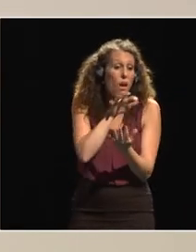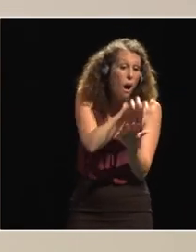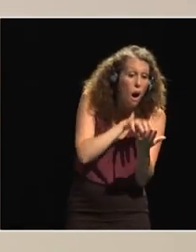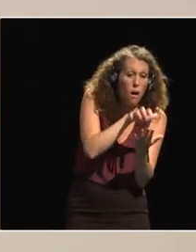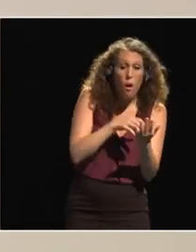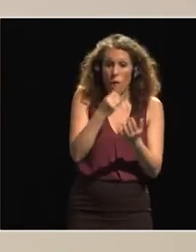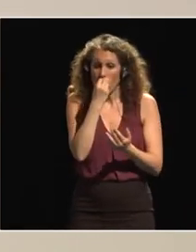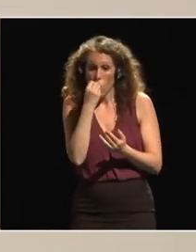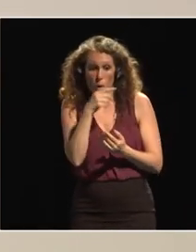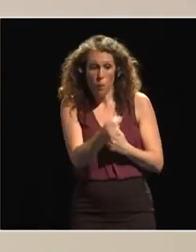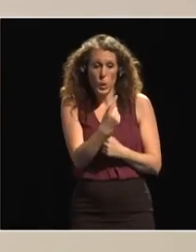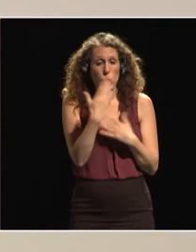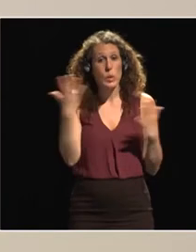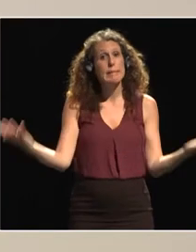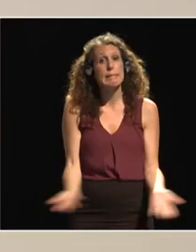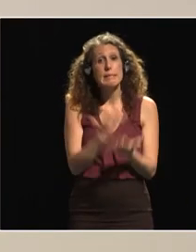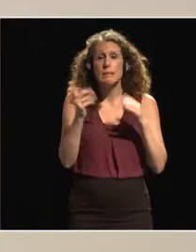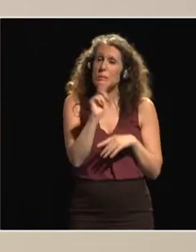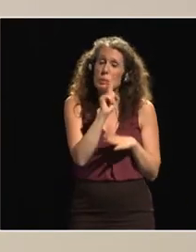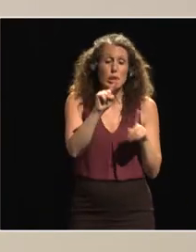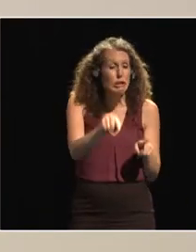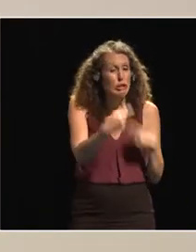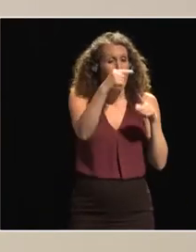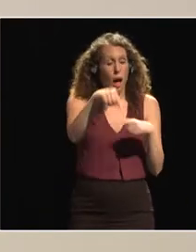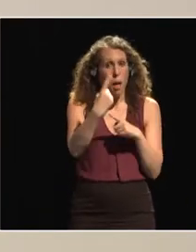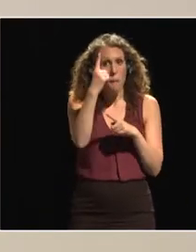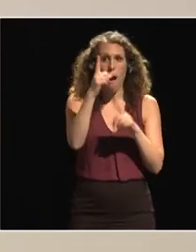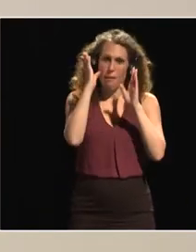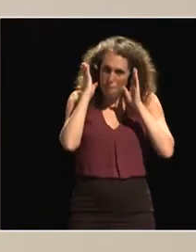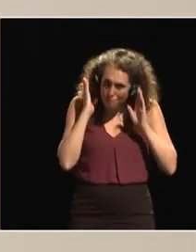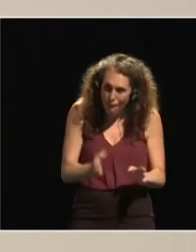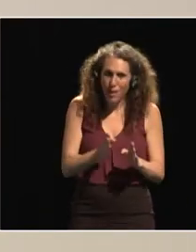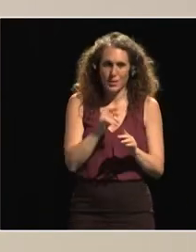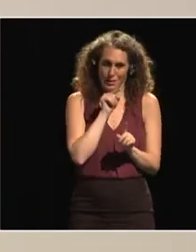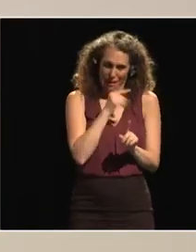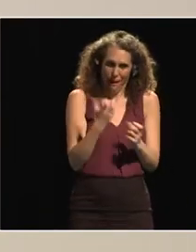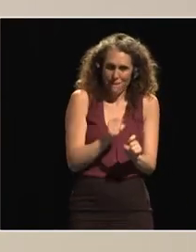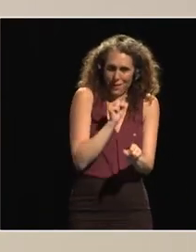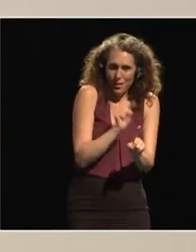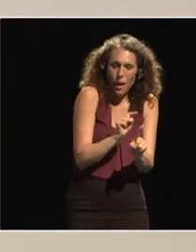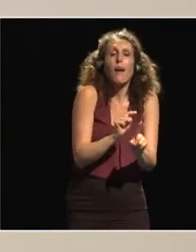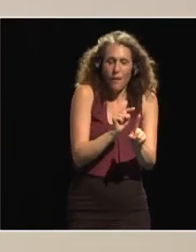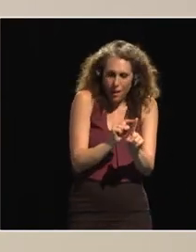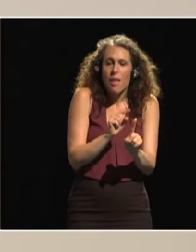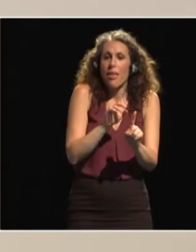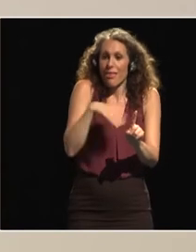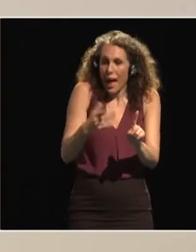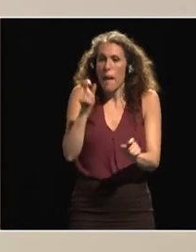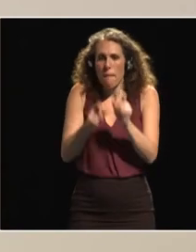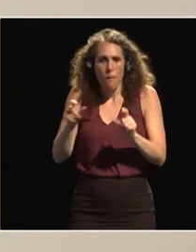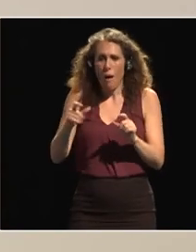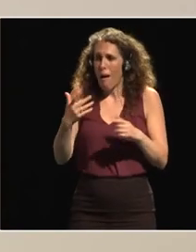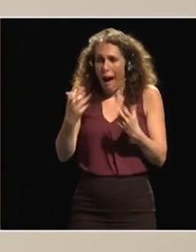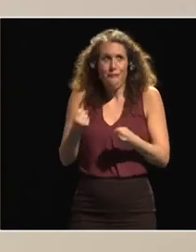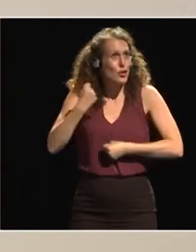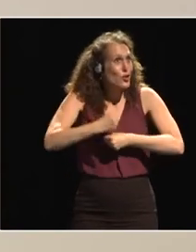are very challenging but very important in order to ensure that people can live work